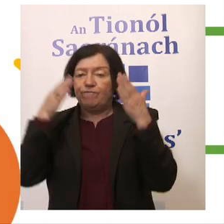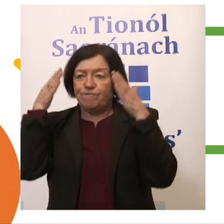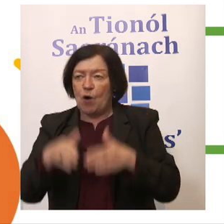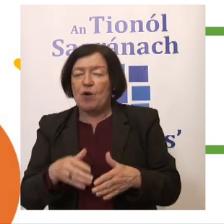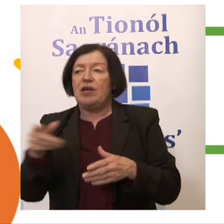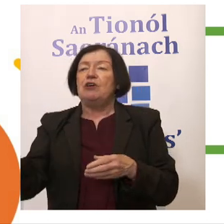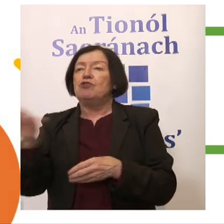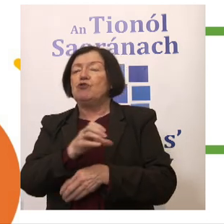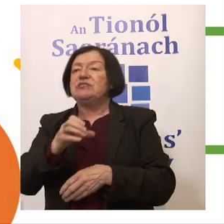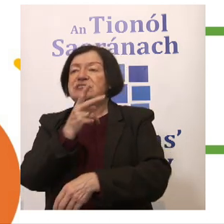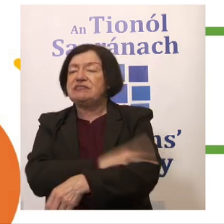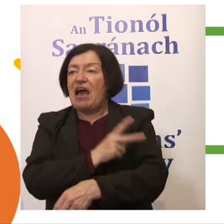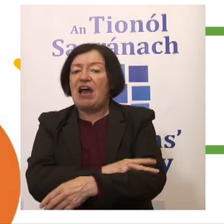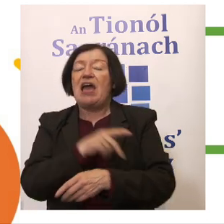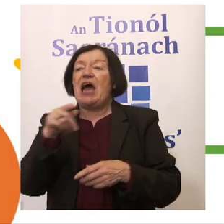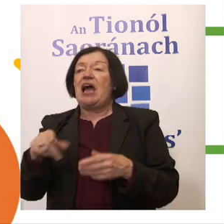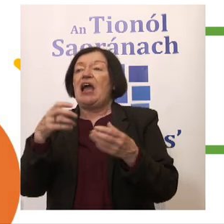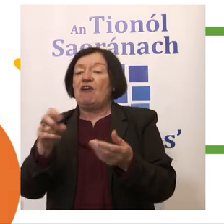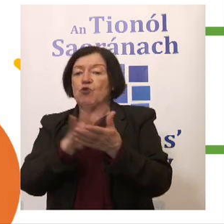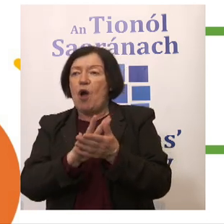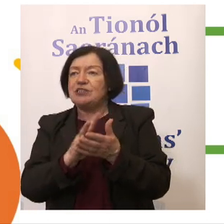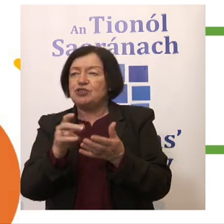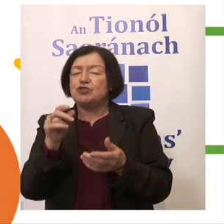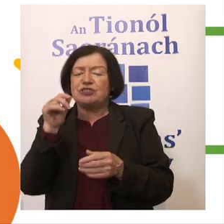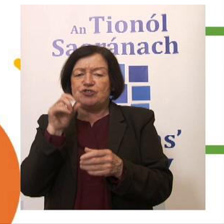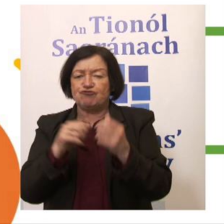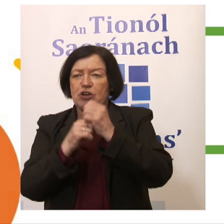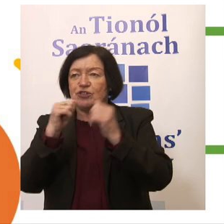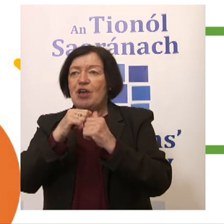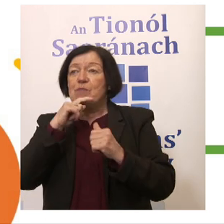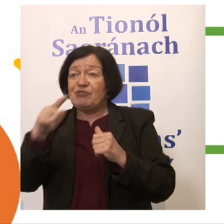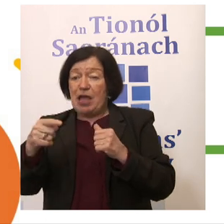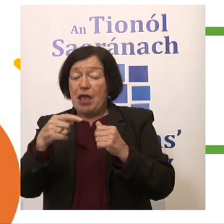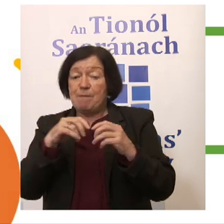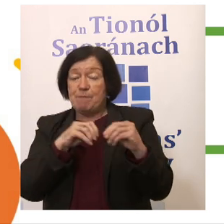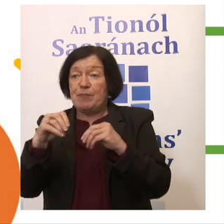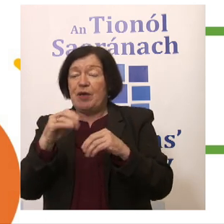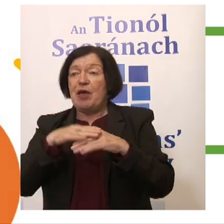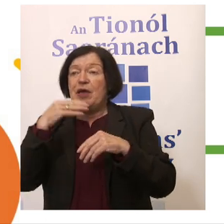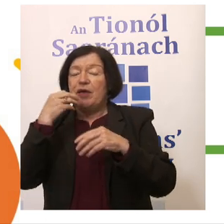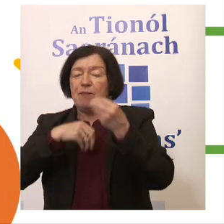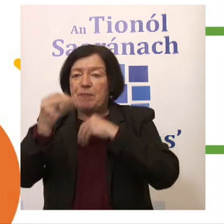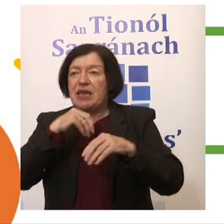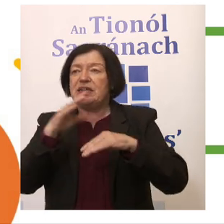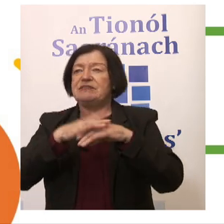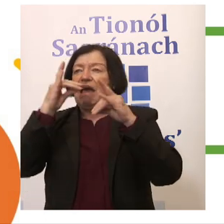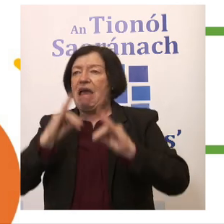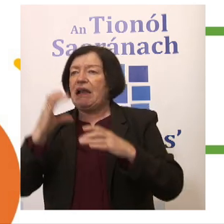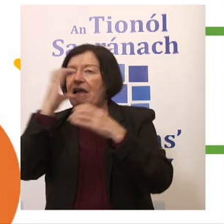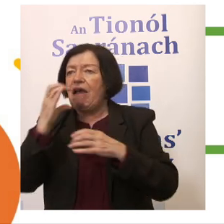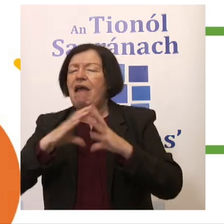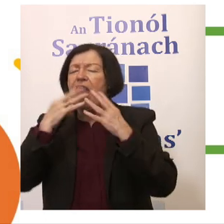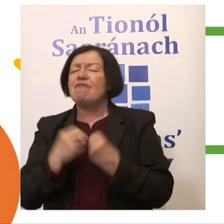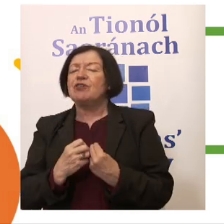they recruit personnel and they have quality assurance structures. But they also move outside of that in terms of meals, health care, all that sort of stuff.